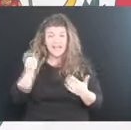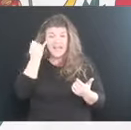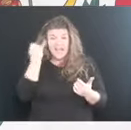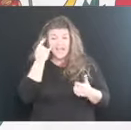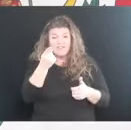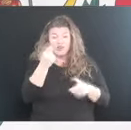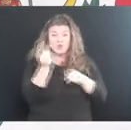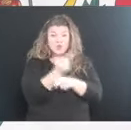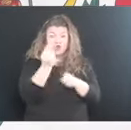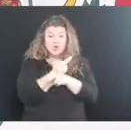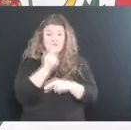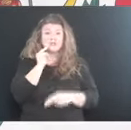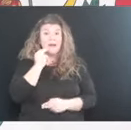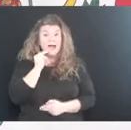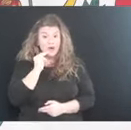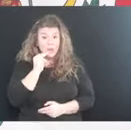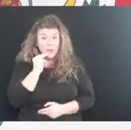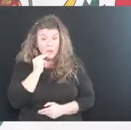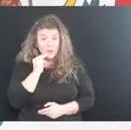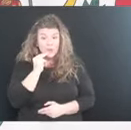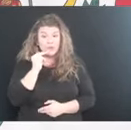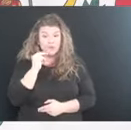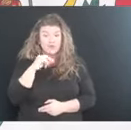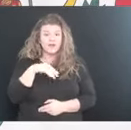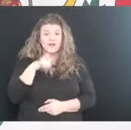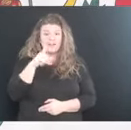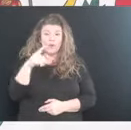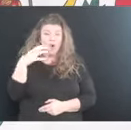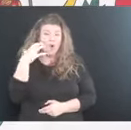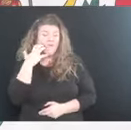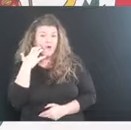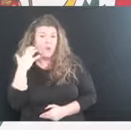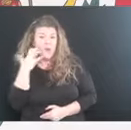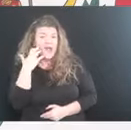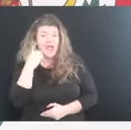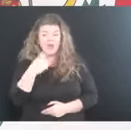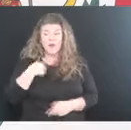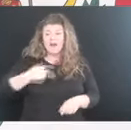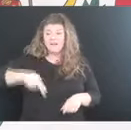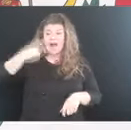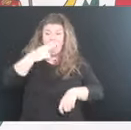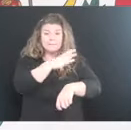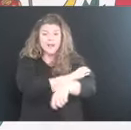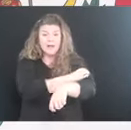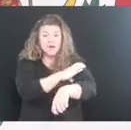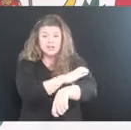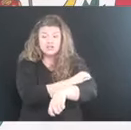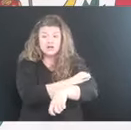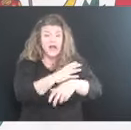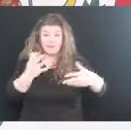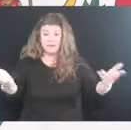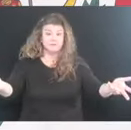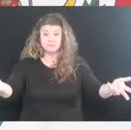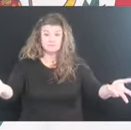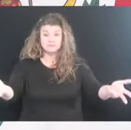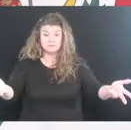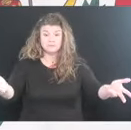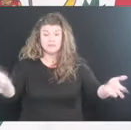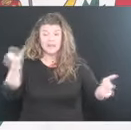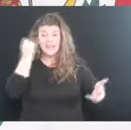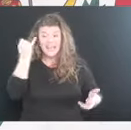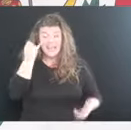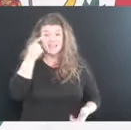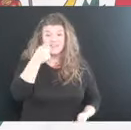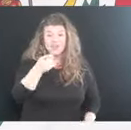use tobacco, if you're overweight, if you've got high blood pressure, I mean, for crying out loud, if